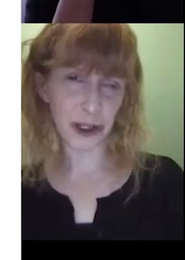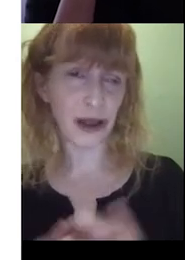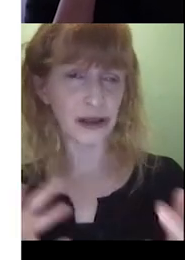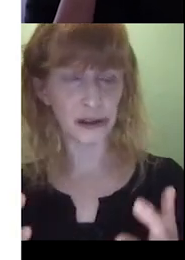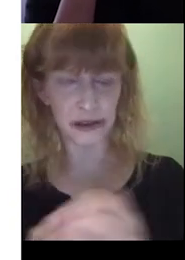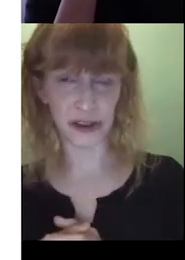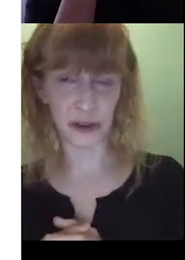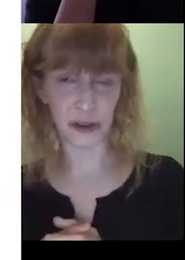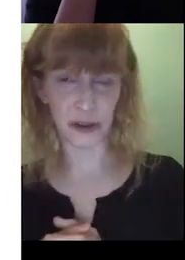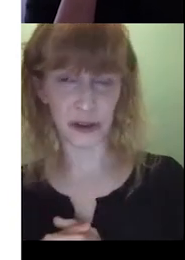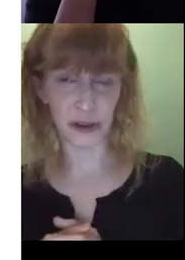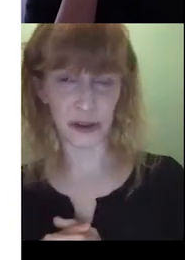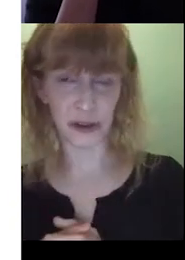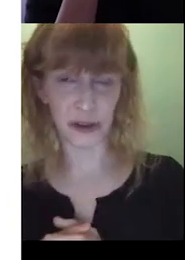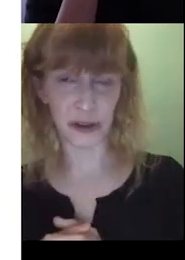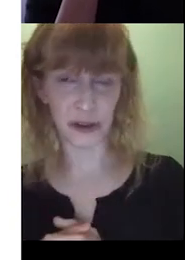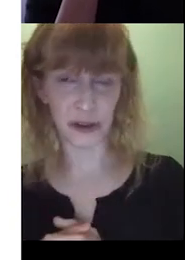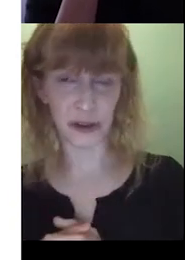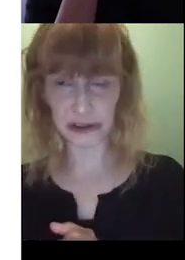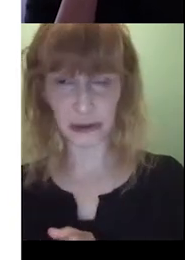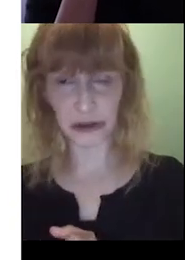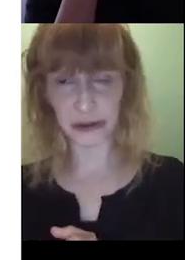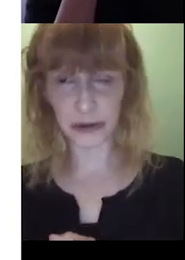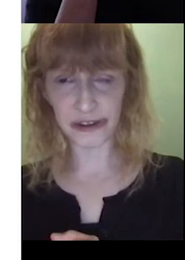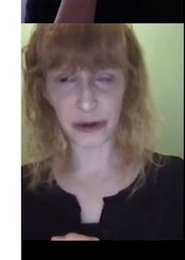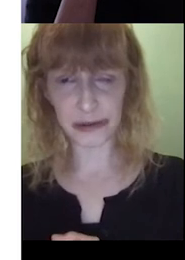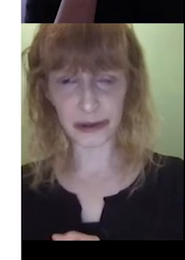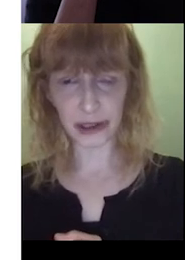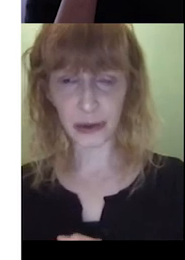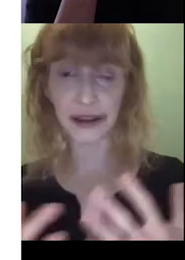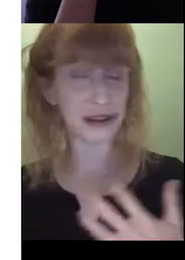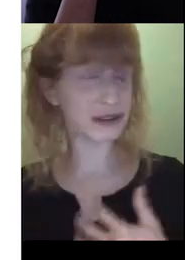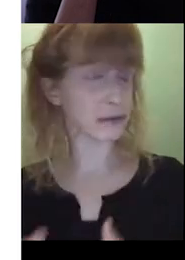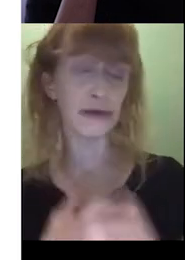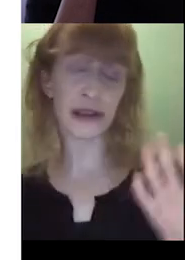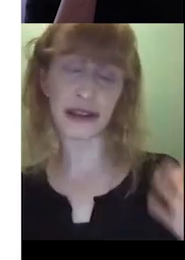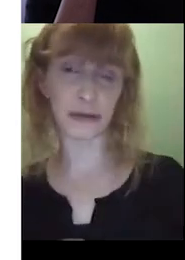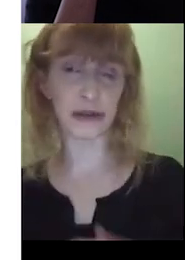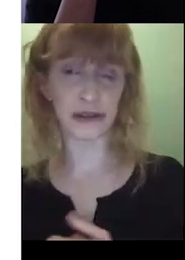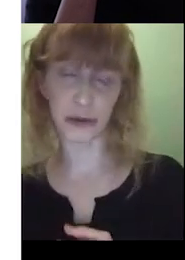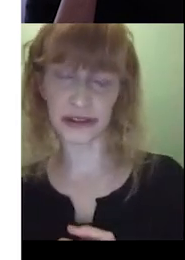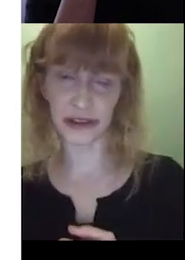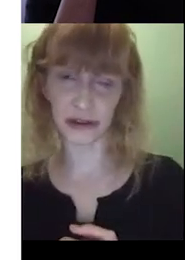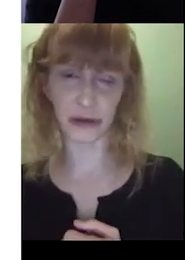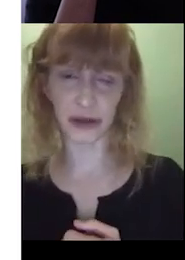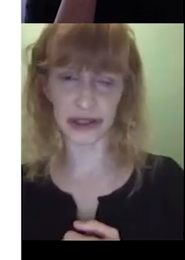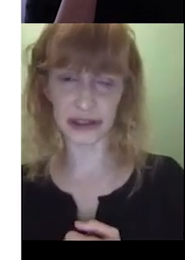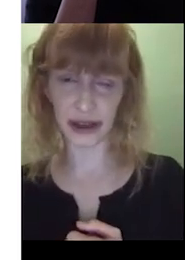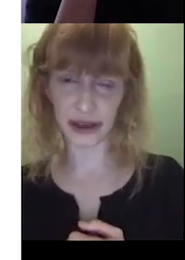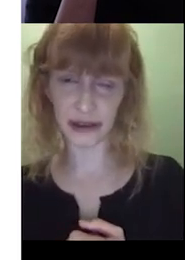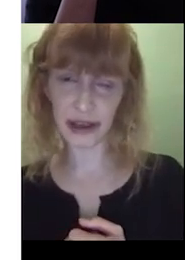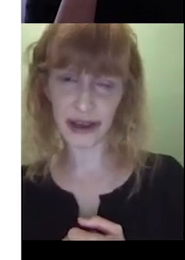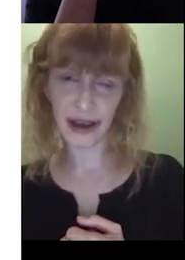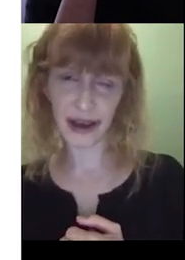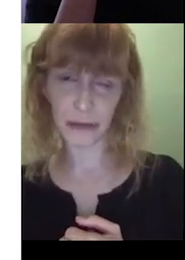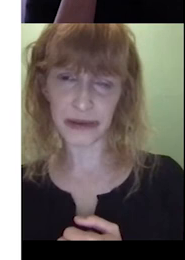Um, you know, and I talked at the beginning about using repetition as much as possible. So absolutely, that we might say something really similar to what we said on the previous